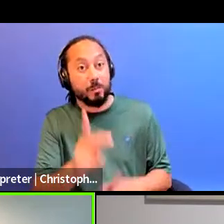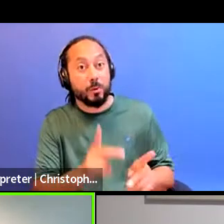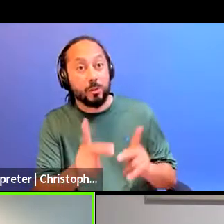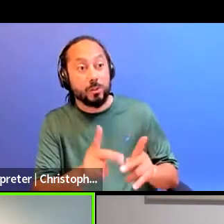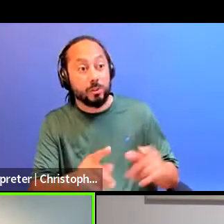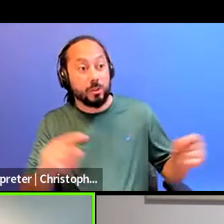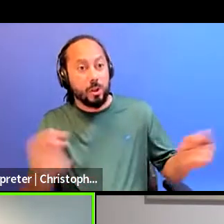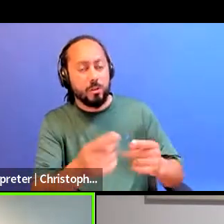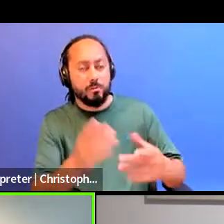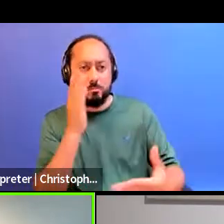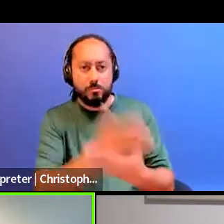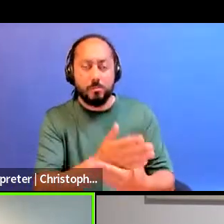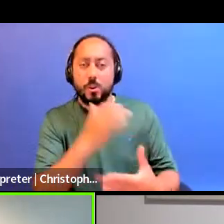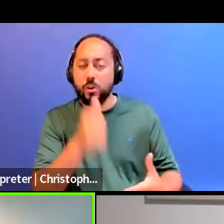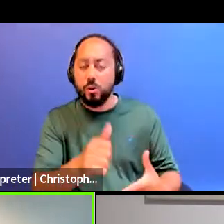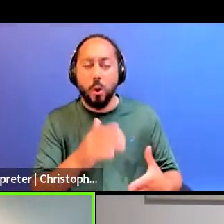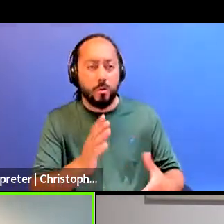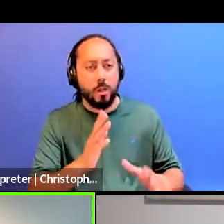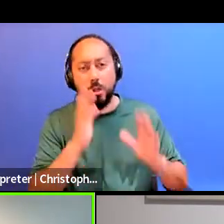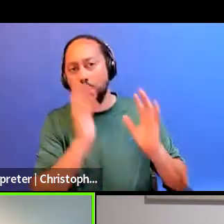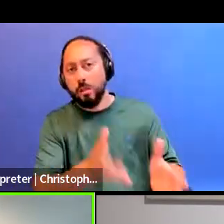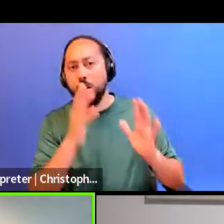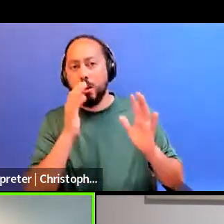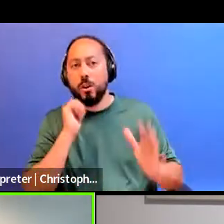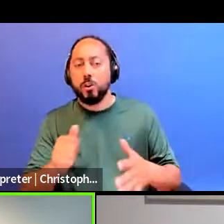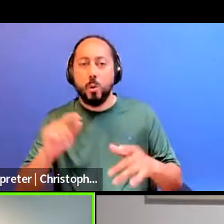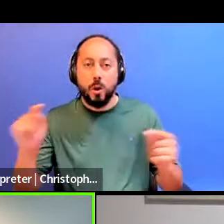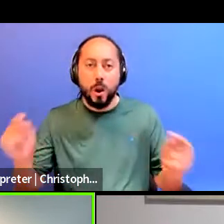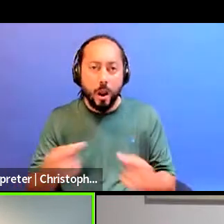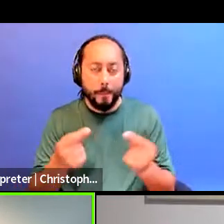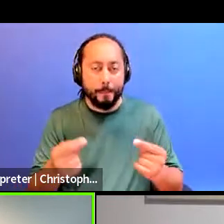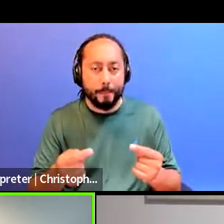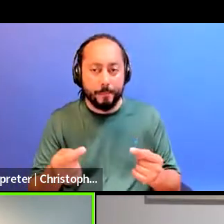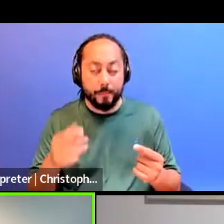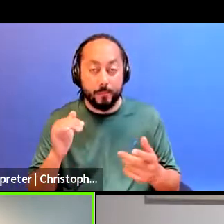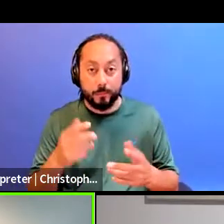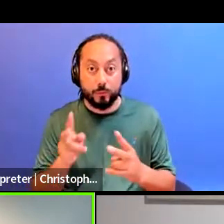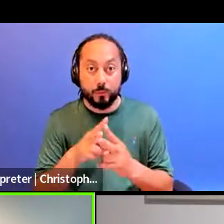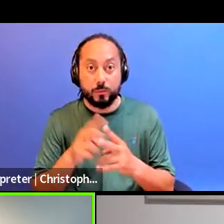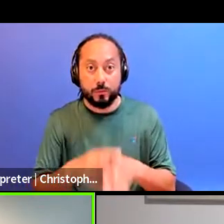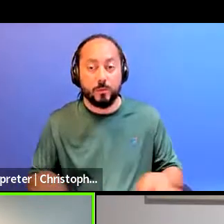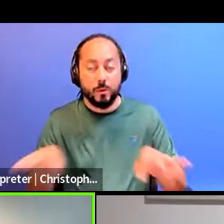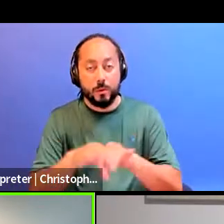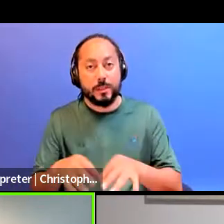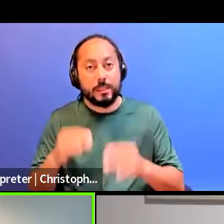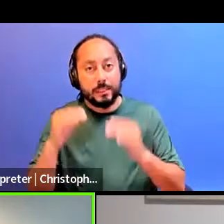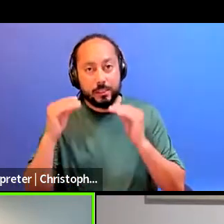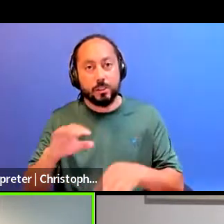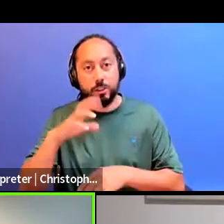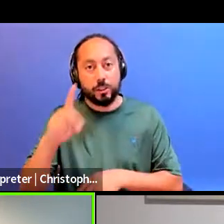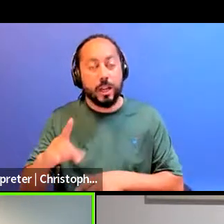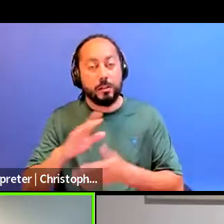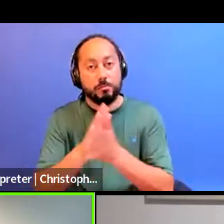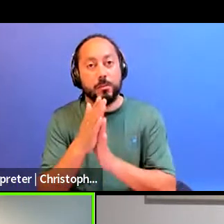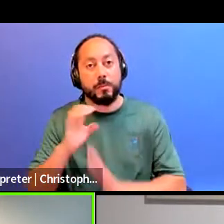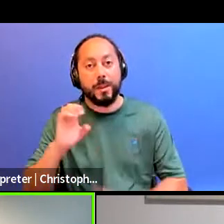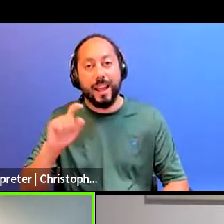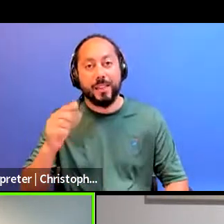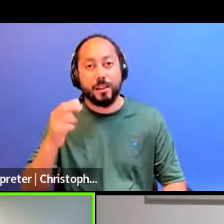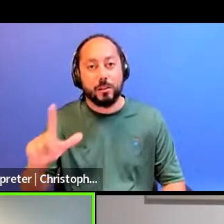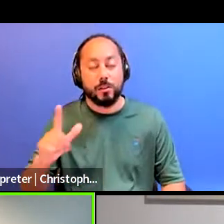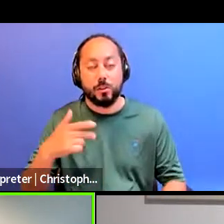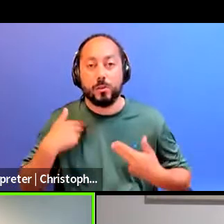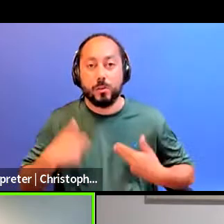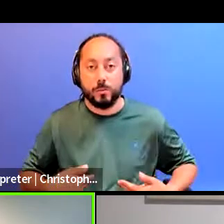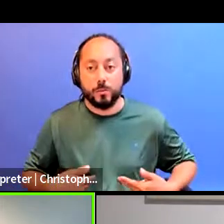don't abandon and don't harm, right? These are two of the things that are most important to how you teach a child to grow up to be an ethical human being. If you don't